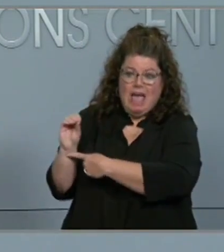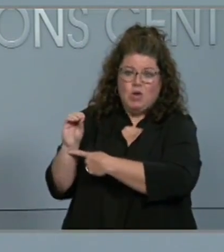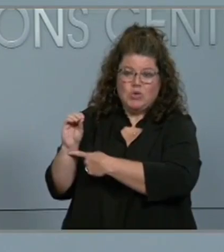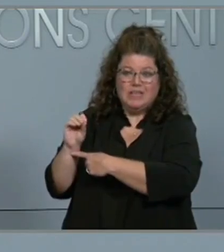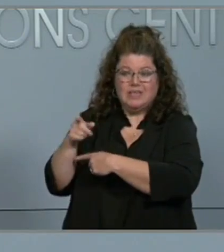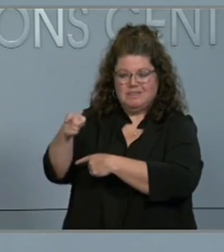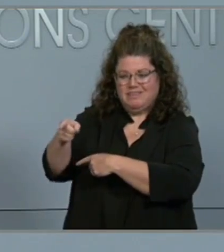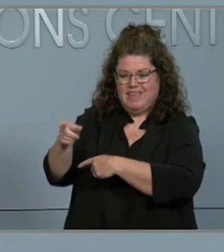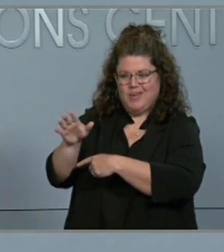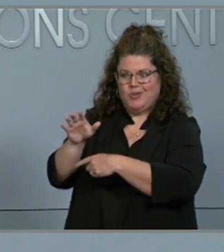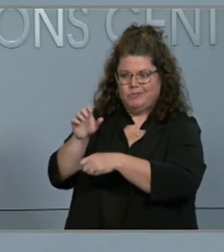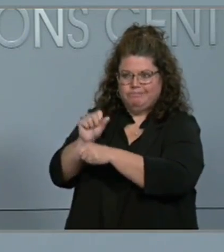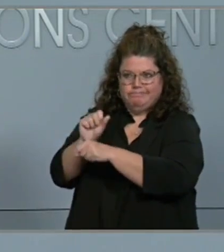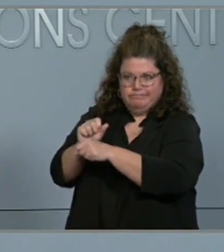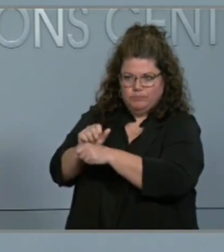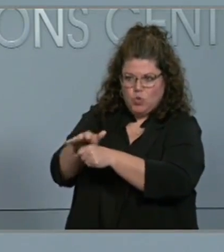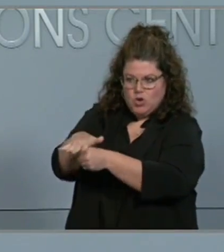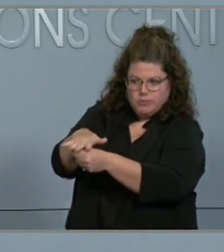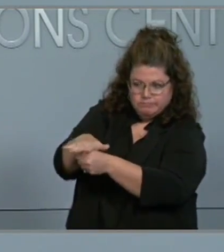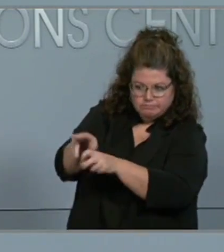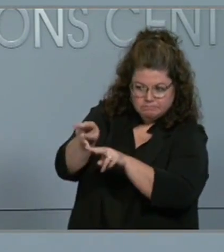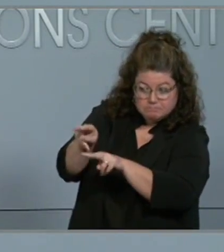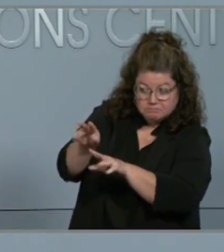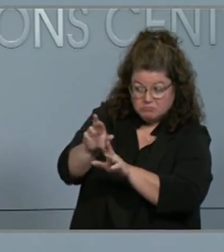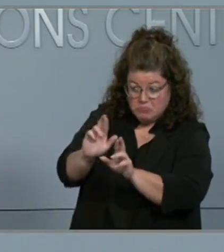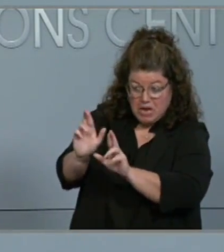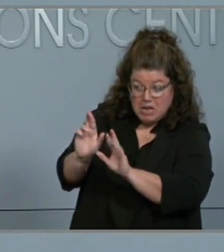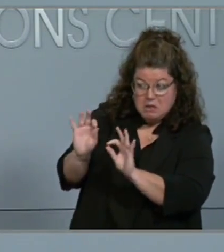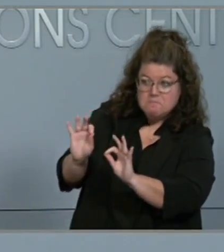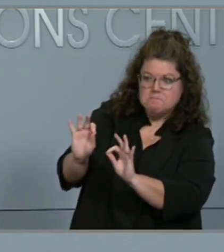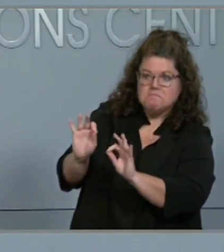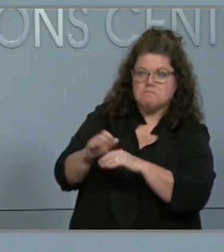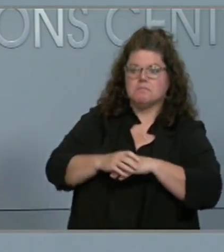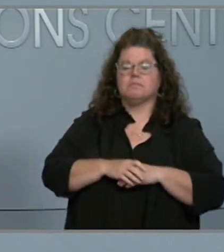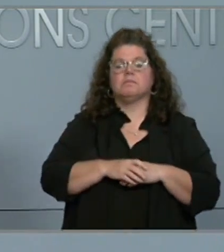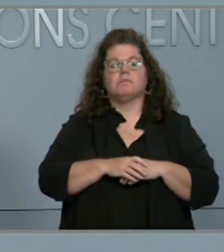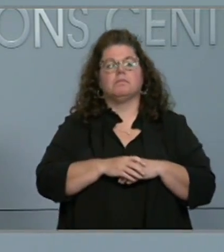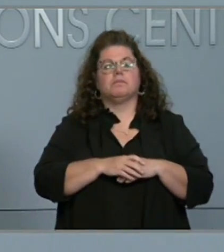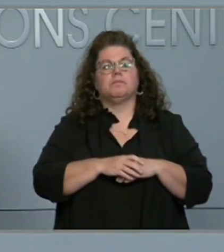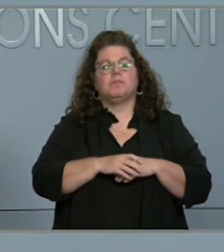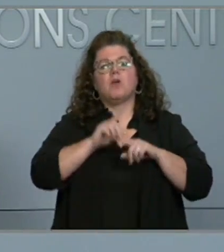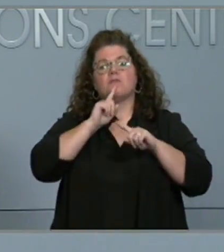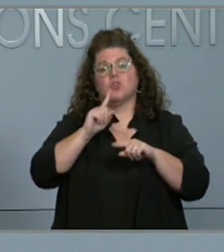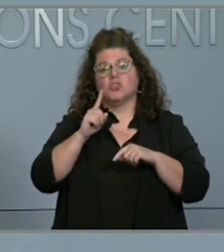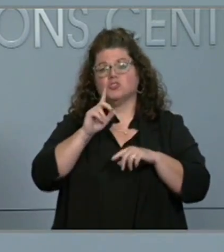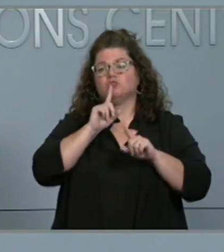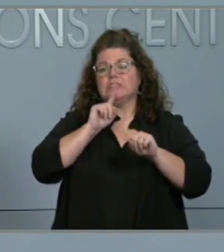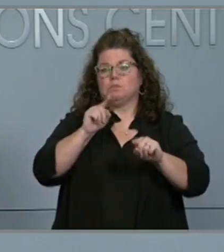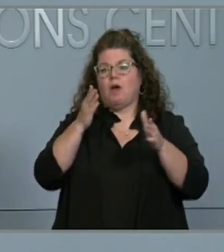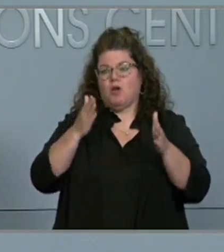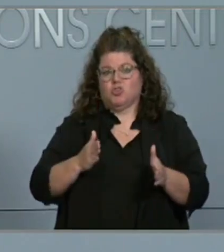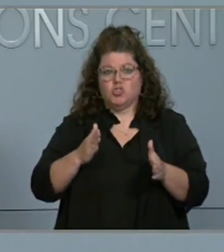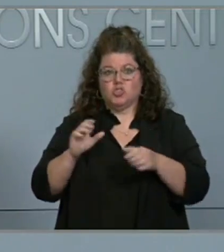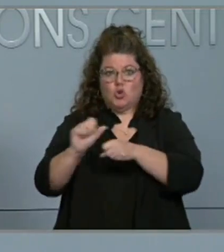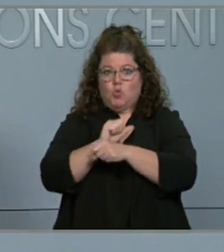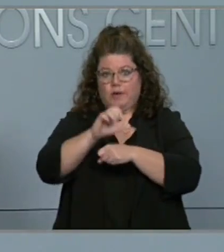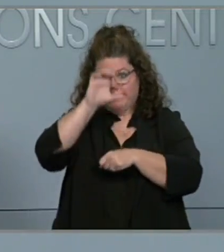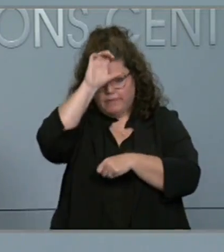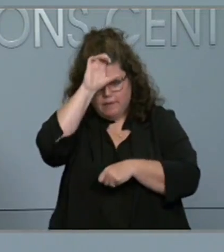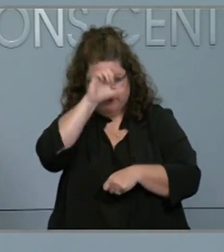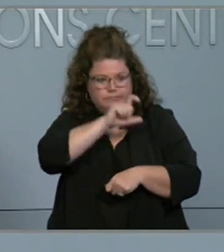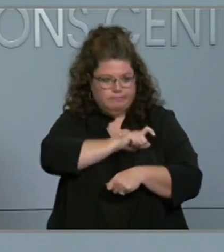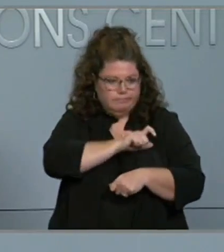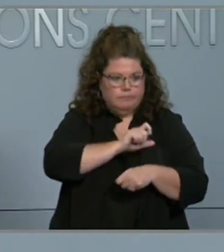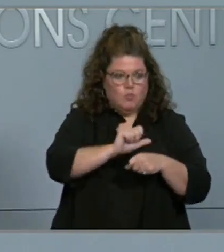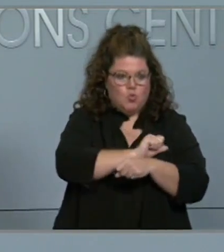prepared and watched how our teams are ready to respond to this storm. Our first responders across the state are working around the clock, and the best thing